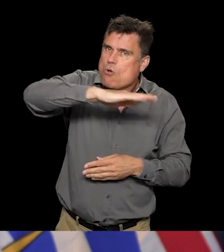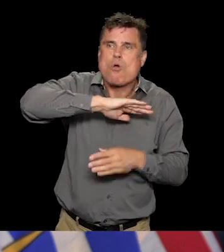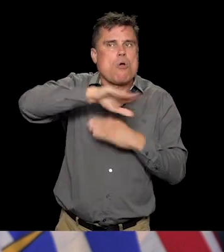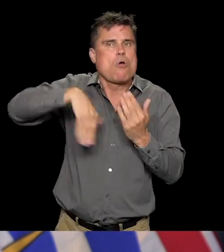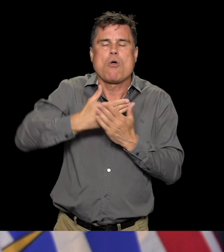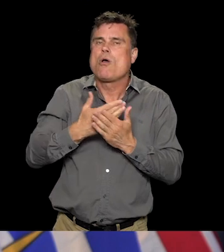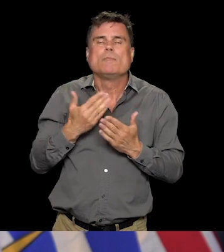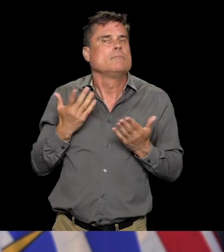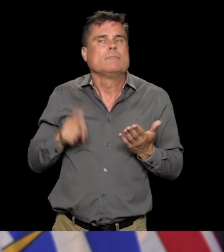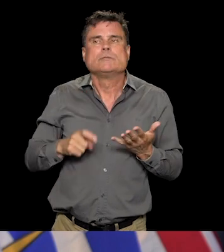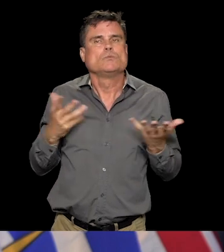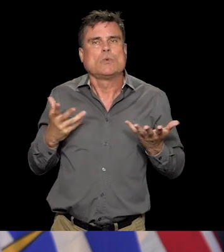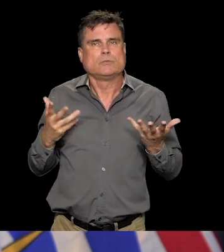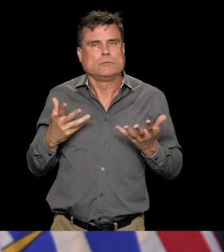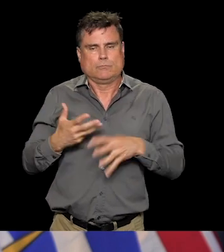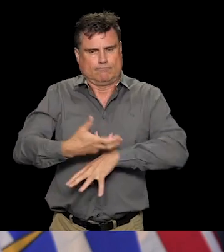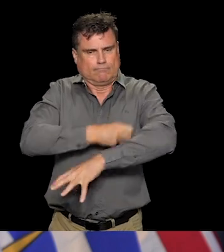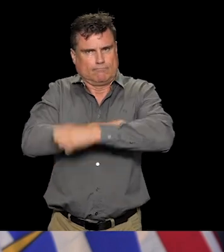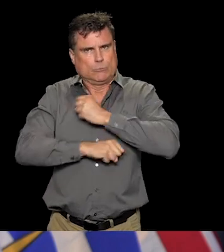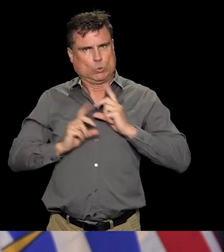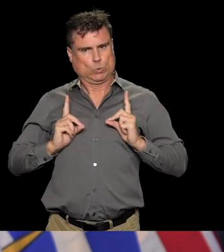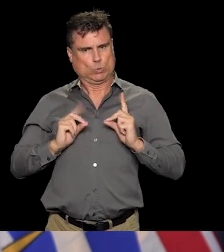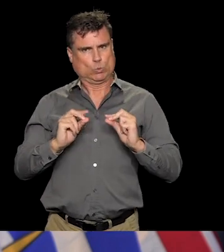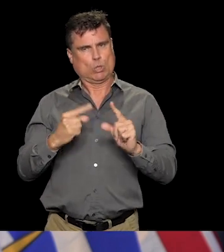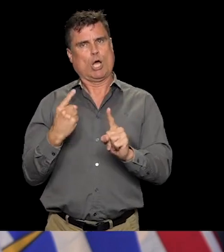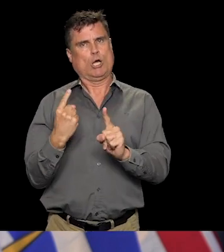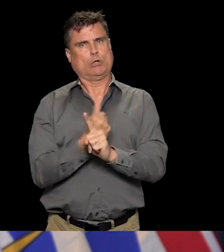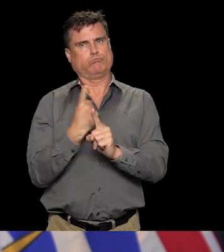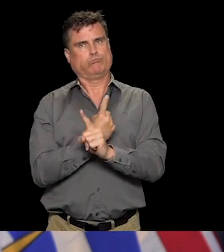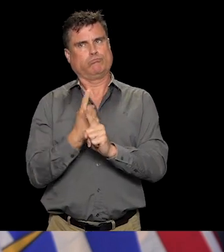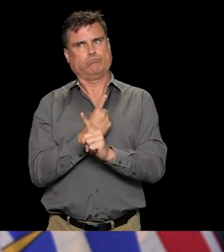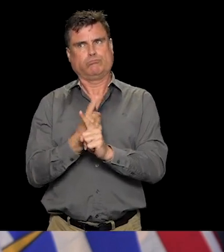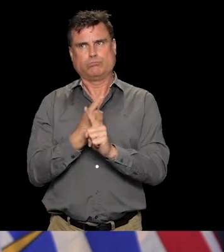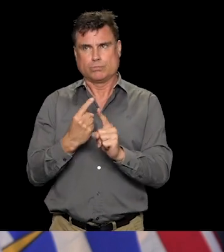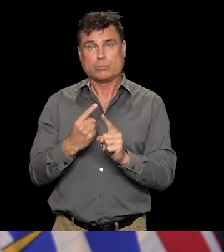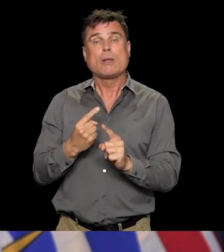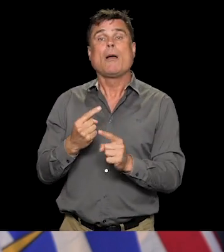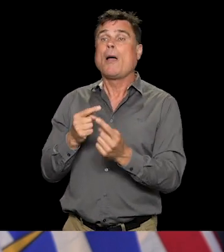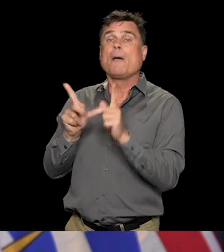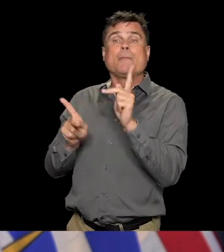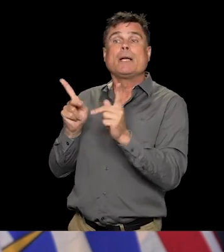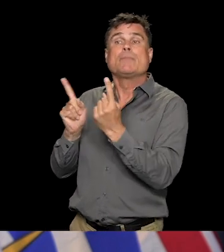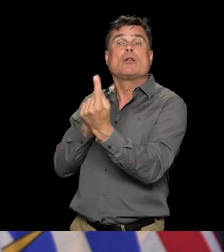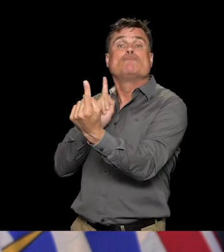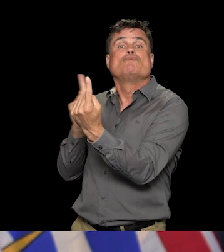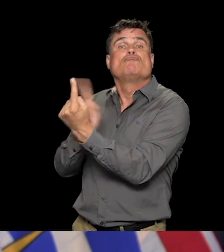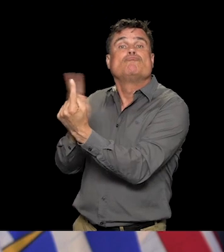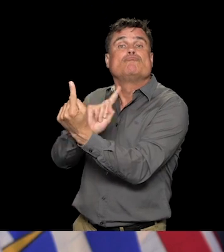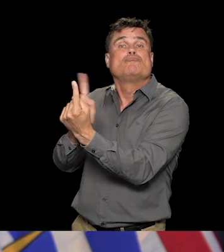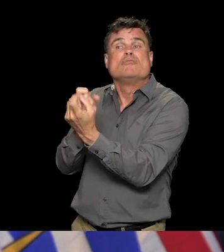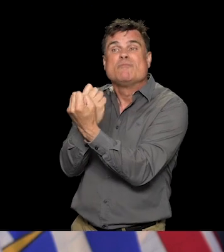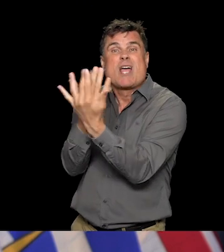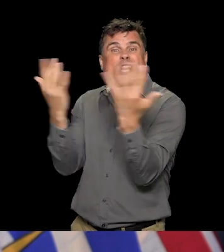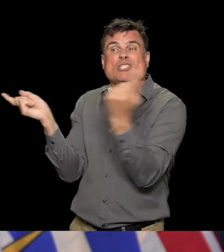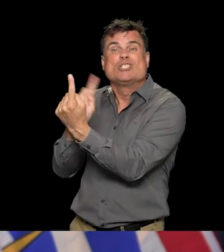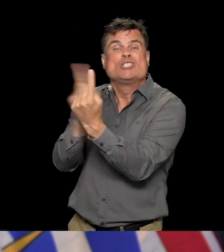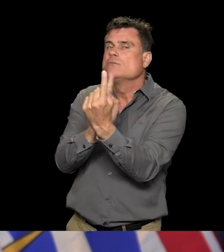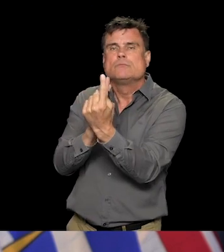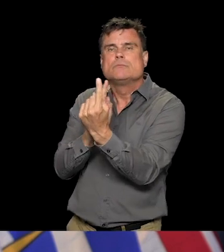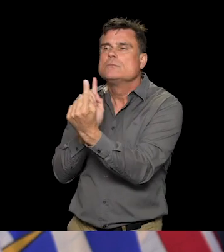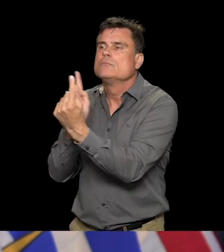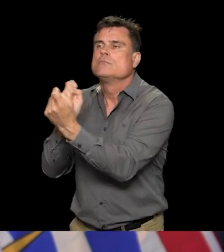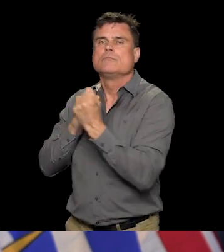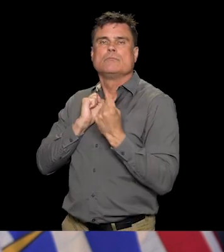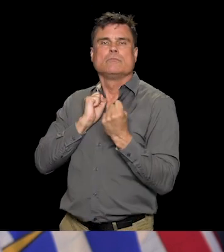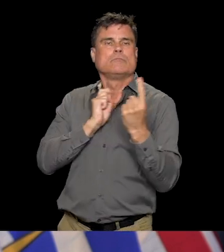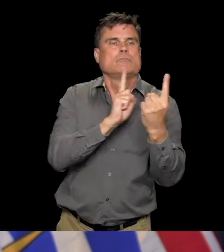to take the actions that we have been doing to minimize our numbers of close contacts and reduce the number of cases that we see in our